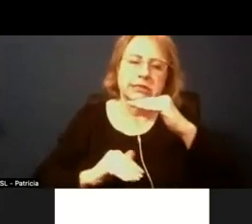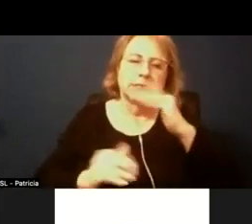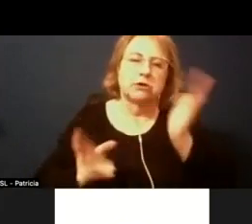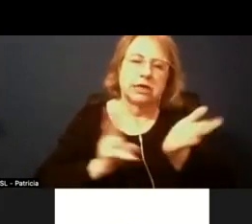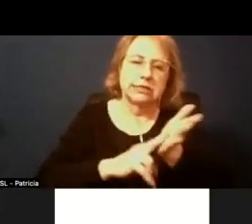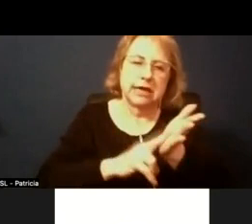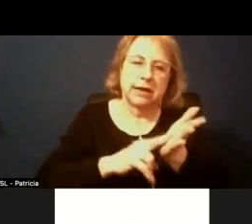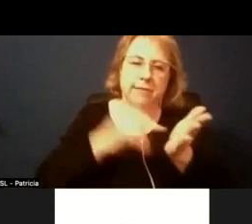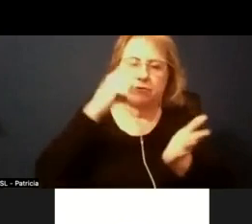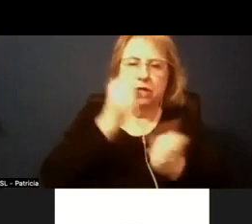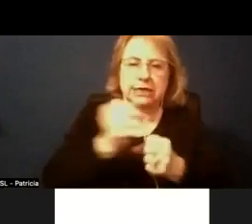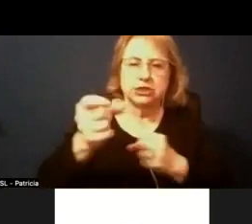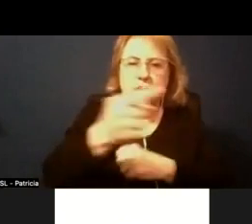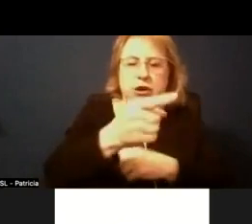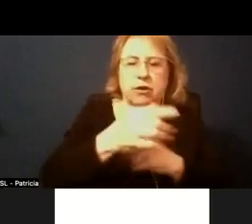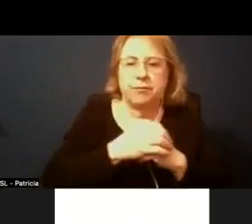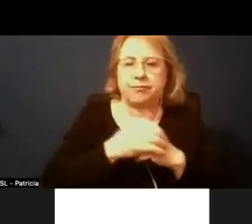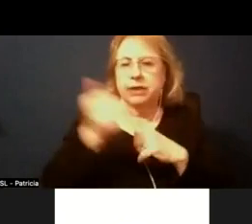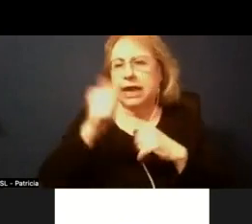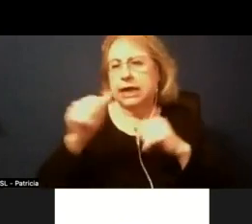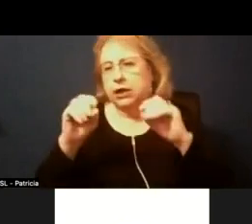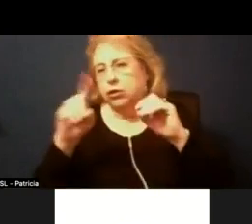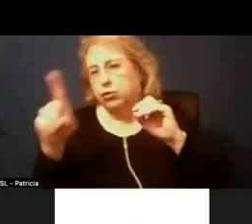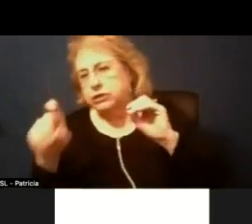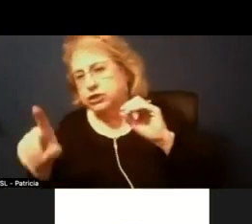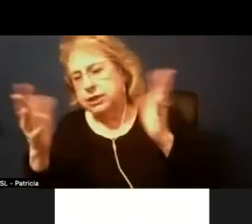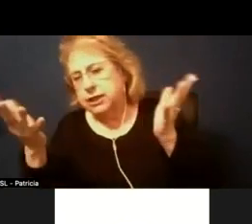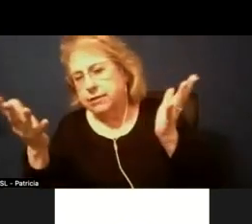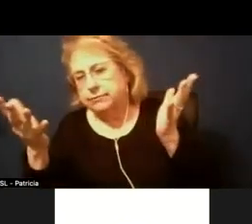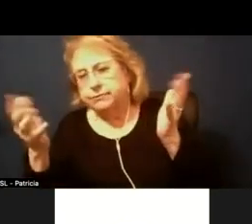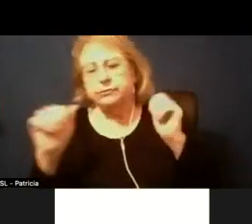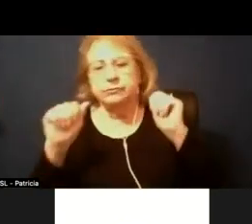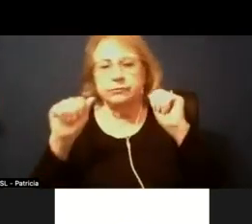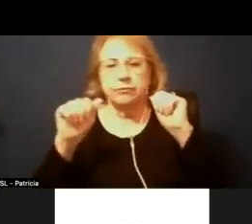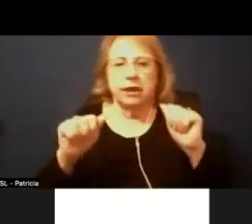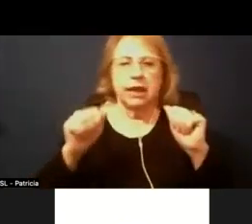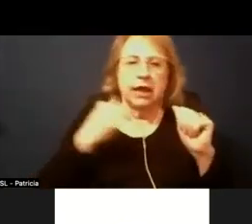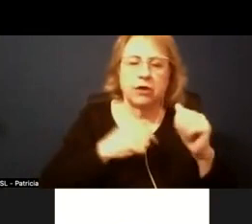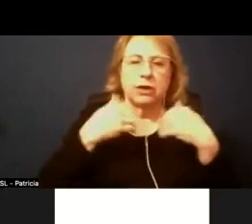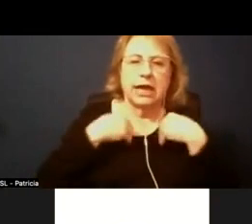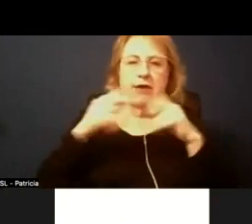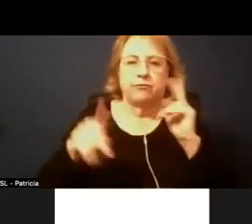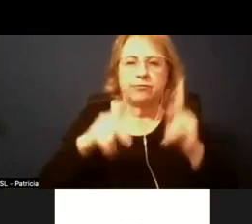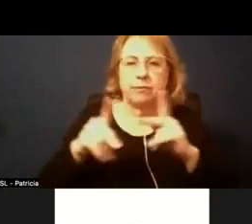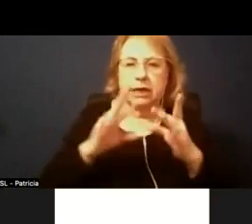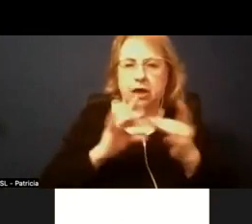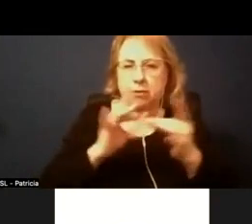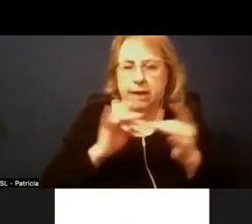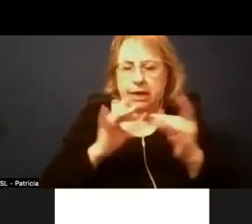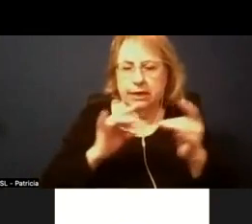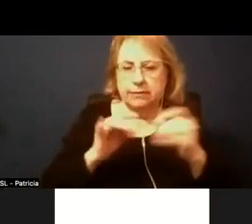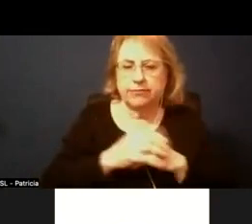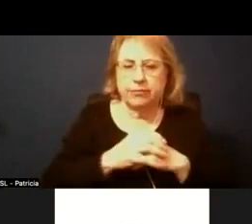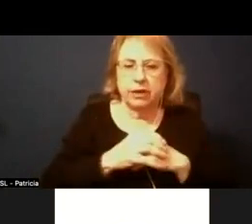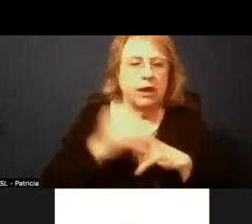okay thank you any questions okay can we go to public comment on this item peter absolutely